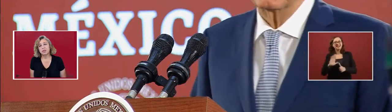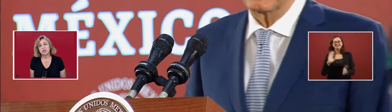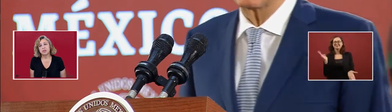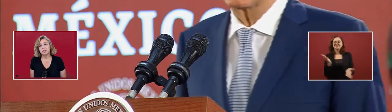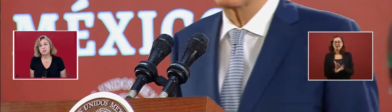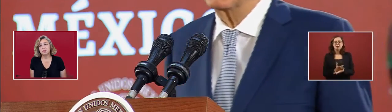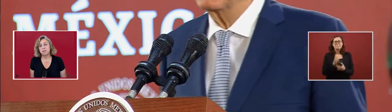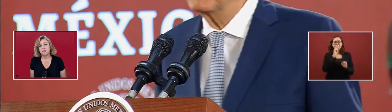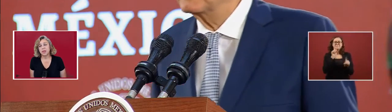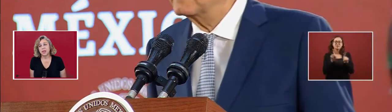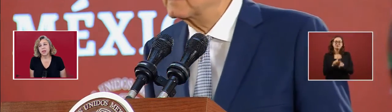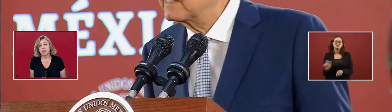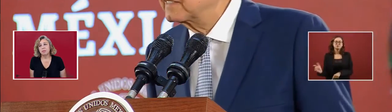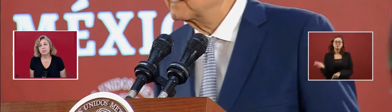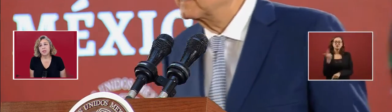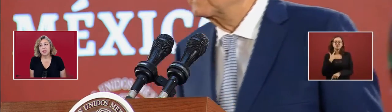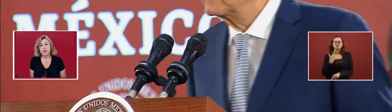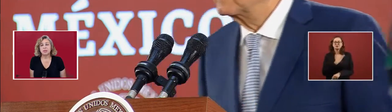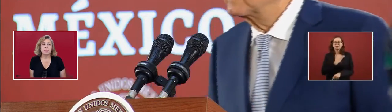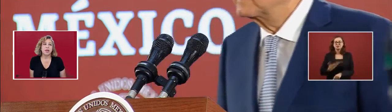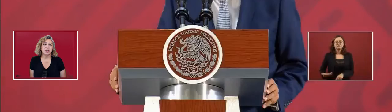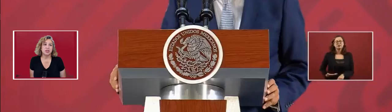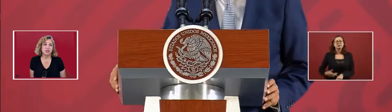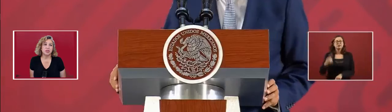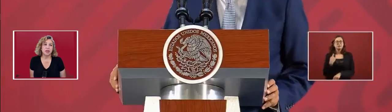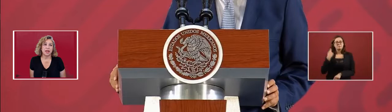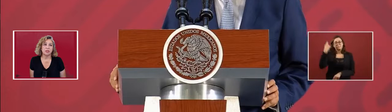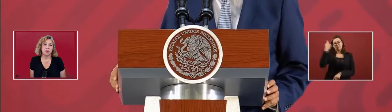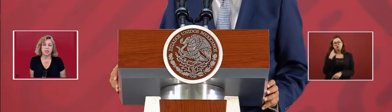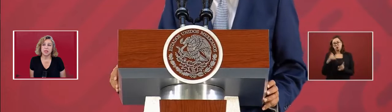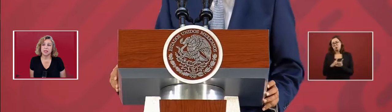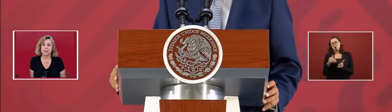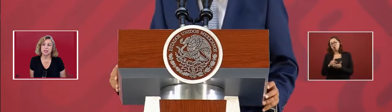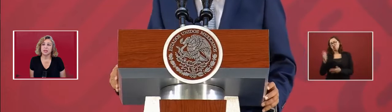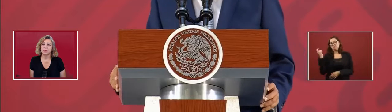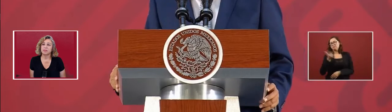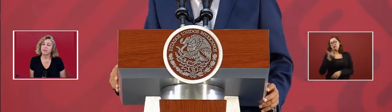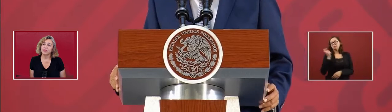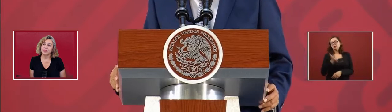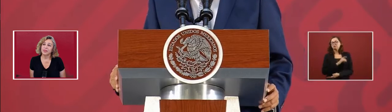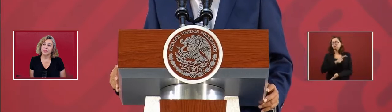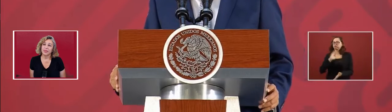There's no more of those millionaire pensions to the ex-presidents.